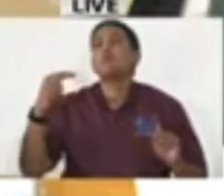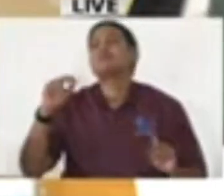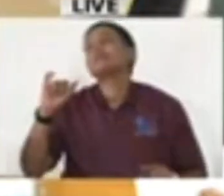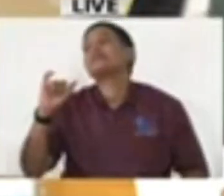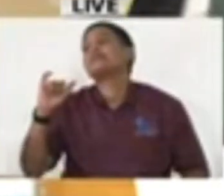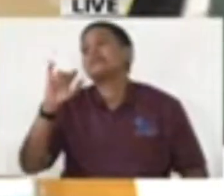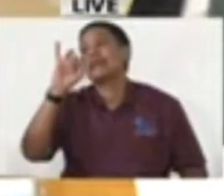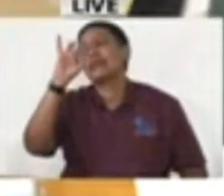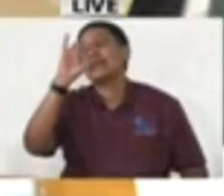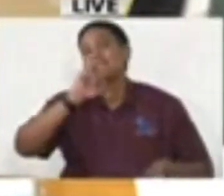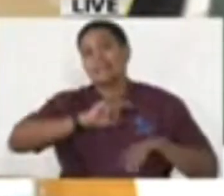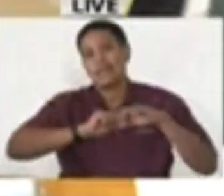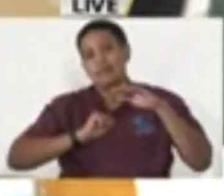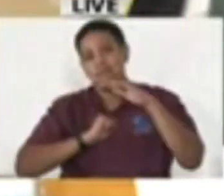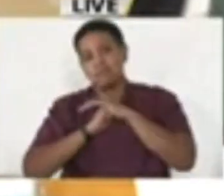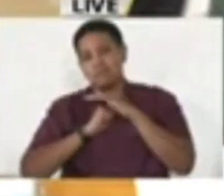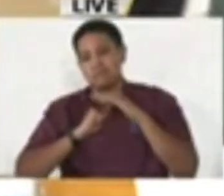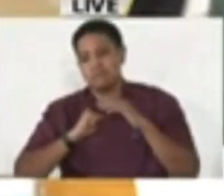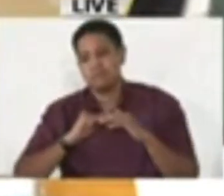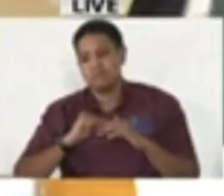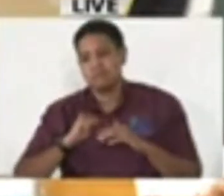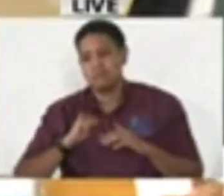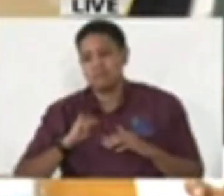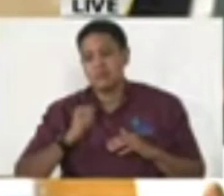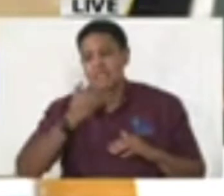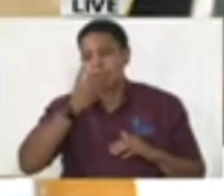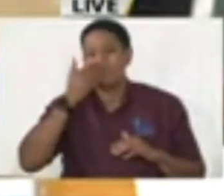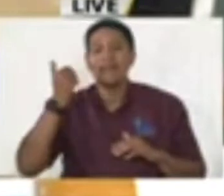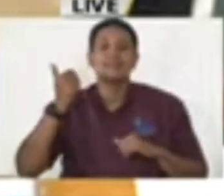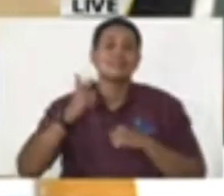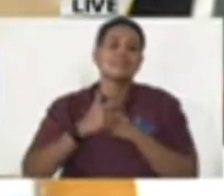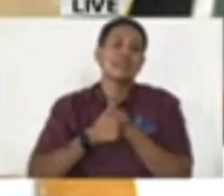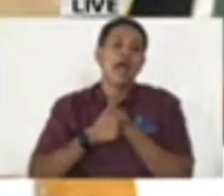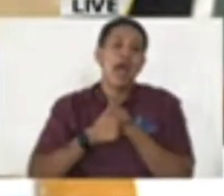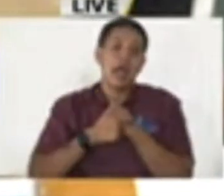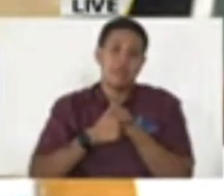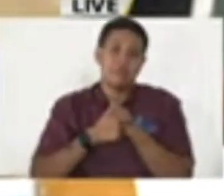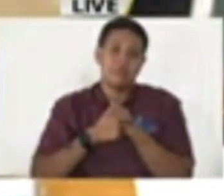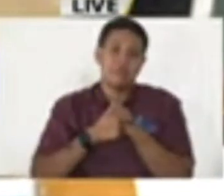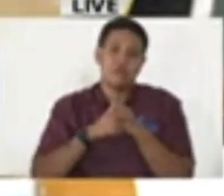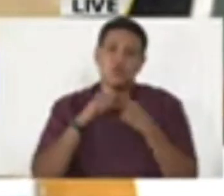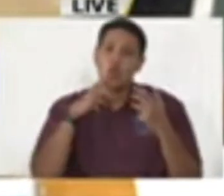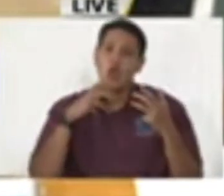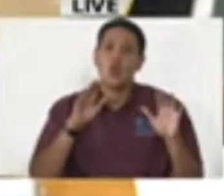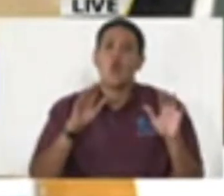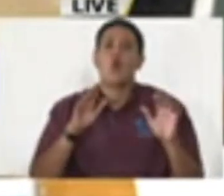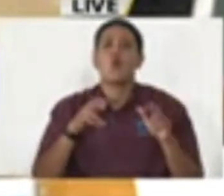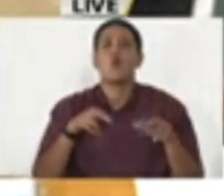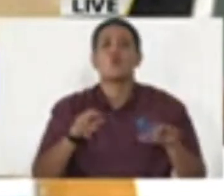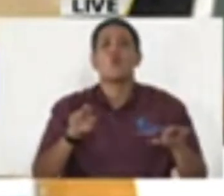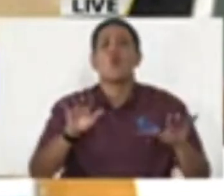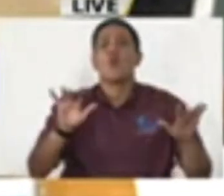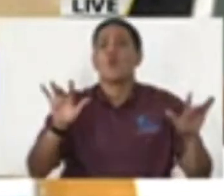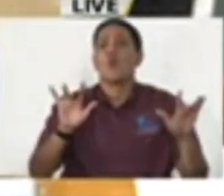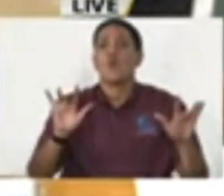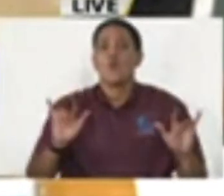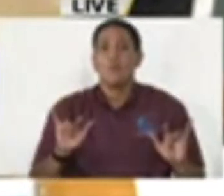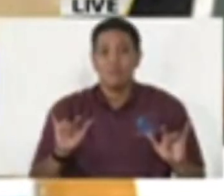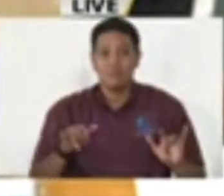8 o'clock is a better time to allow for the clearing of congestion